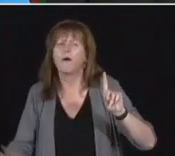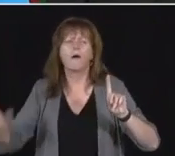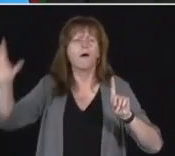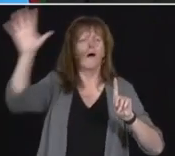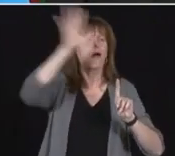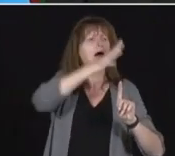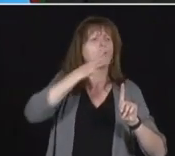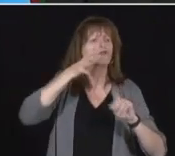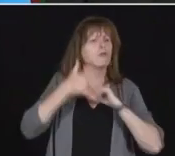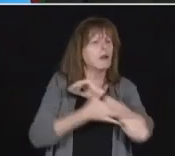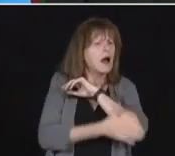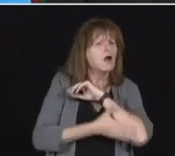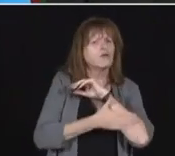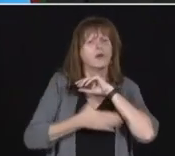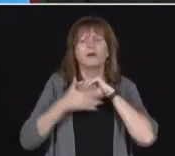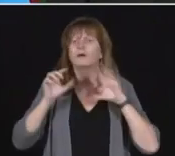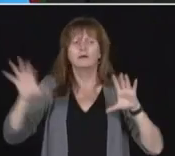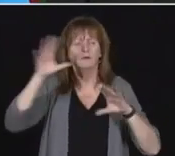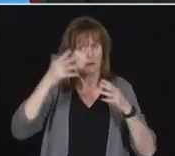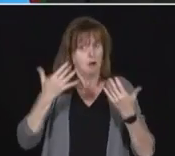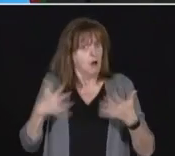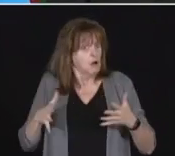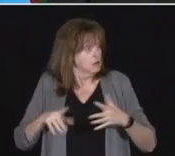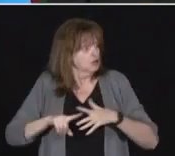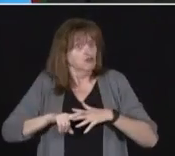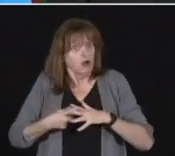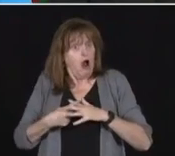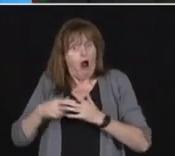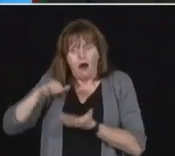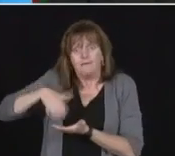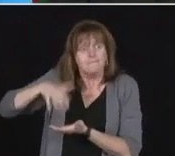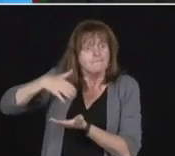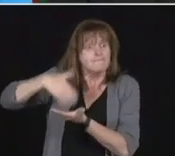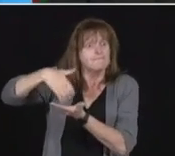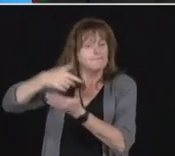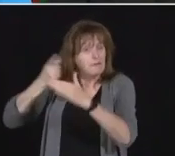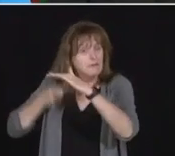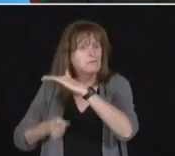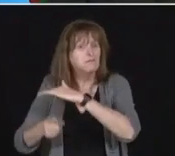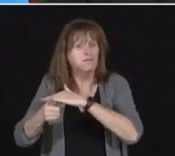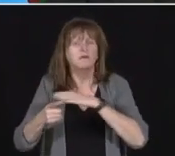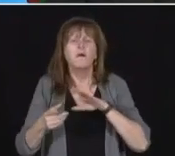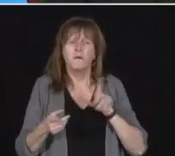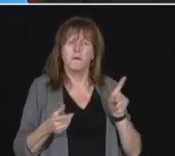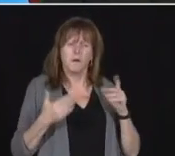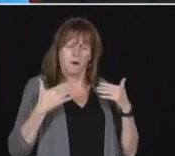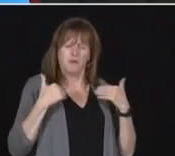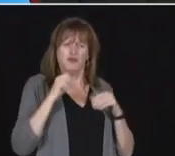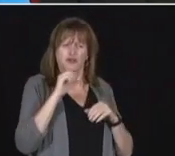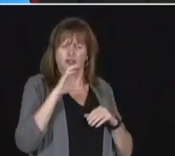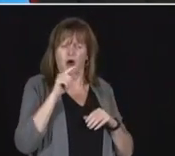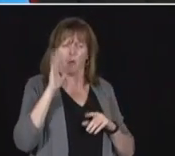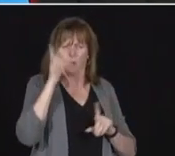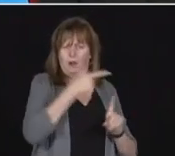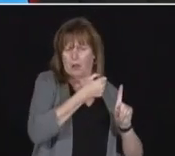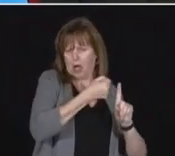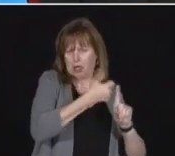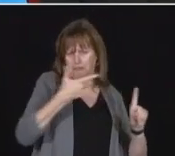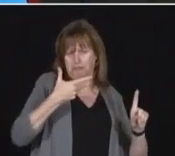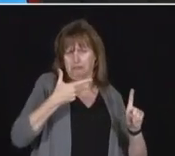projects that Minister Scott will speak to you in a moment about. Today, we are taking another step forward.